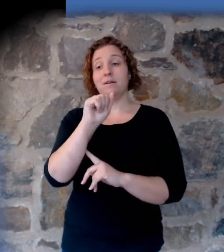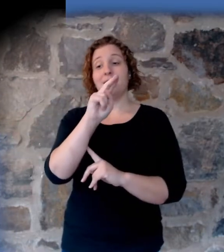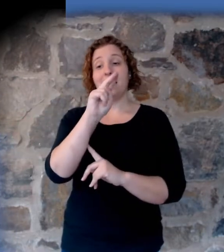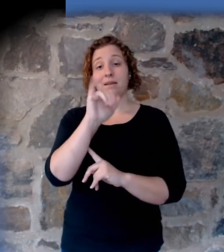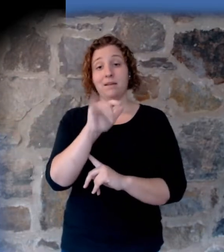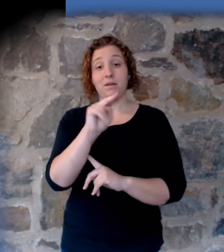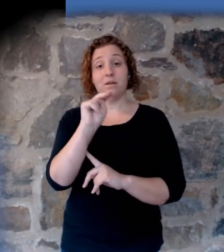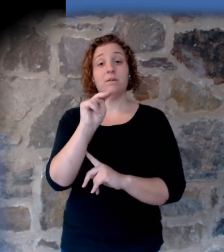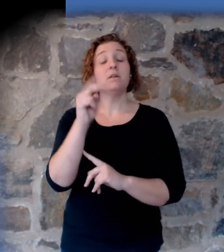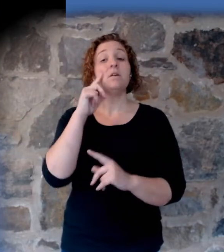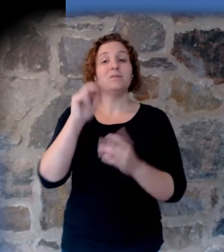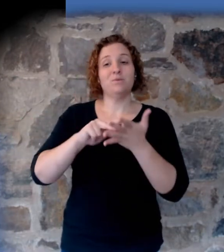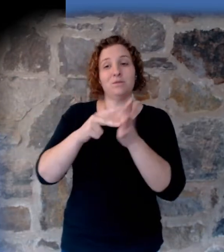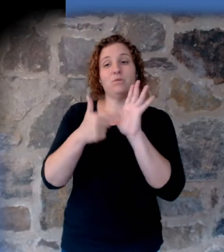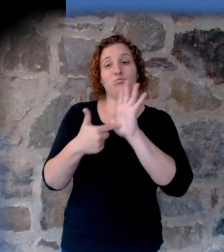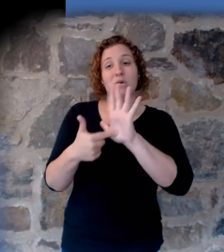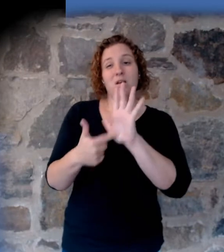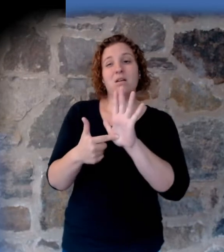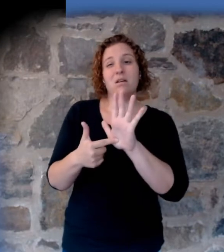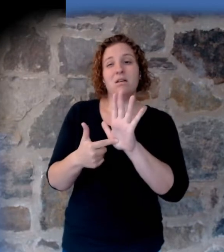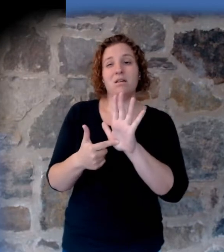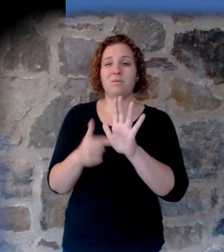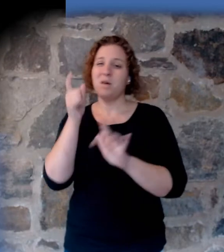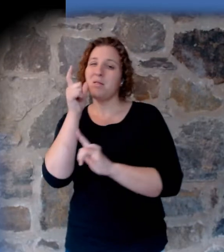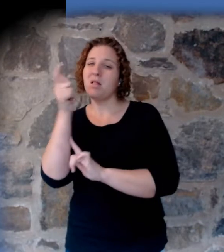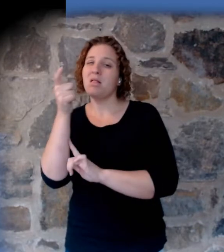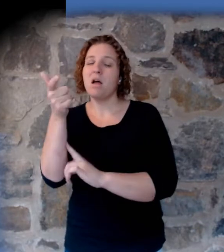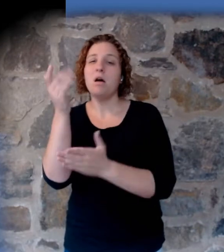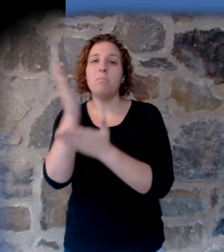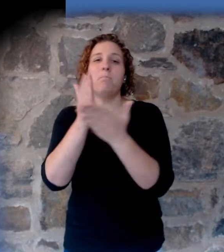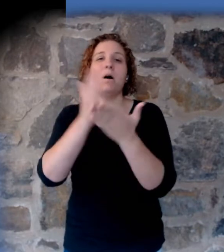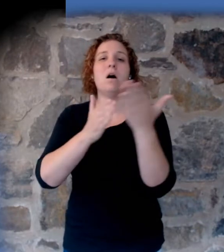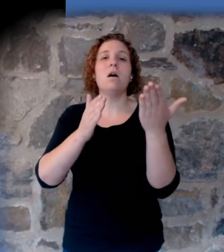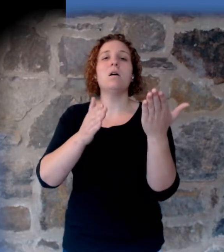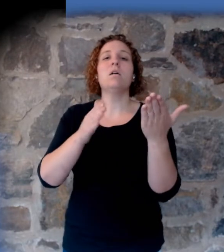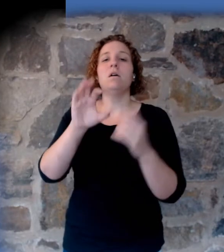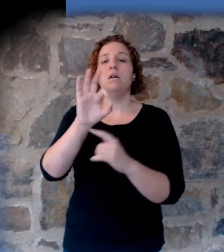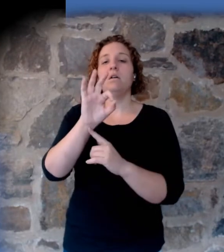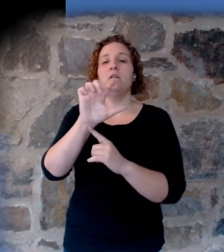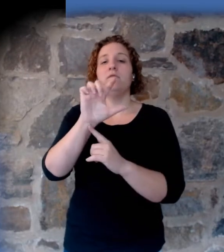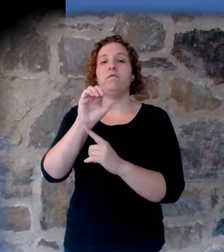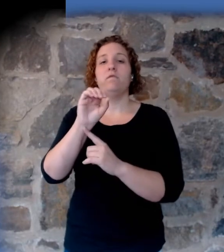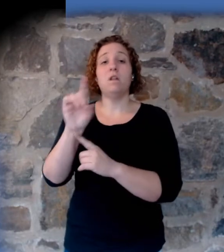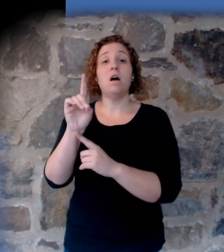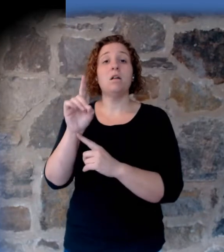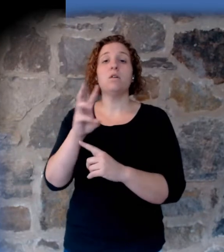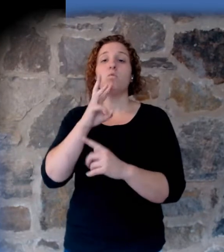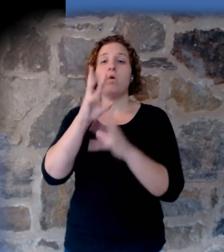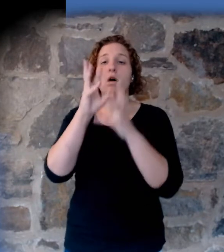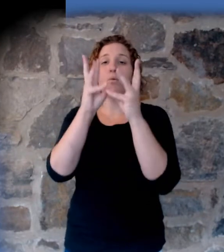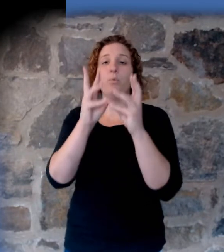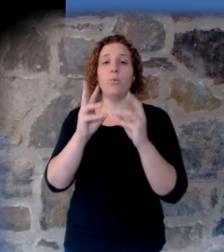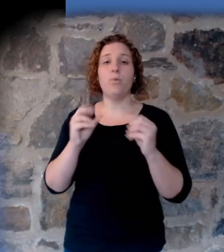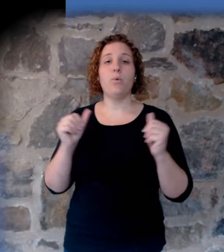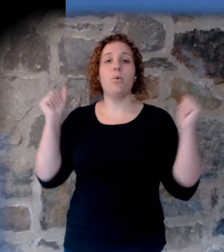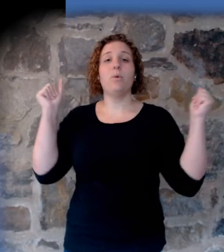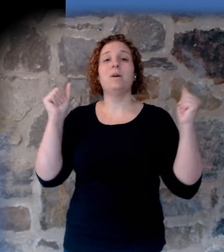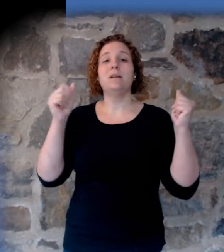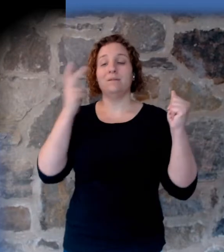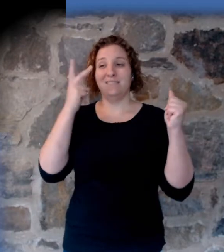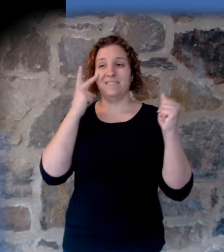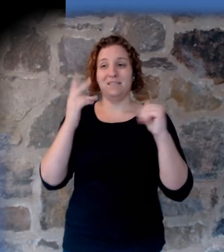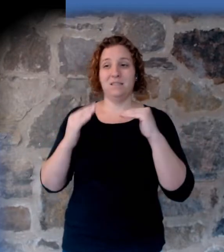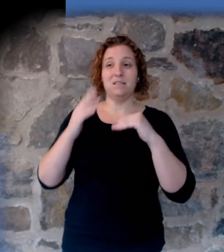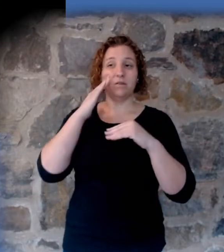represents the later stages of the flood and the retreat of the flood water. This surface was beveled by retreat of flood